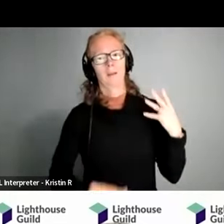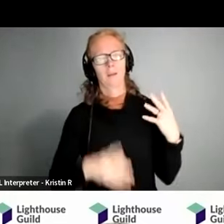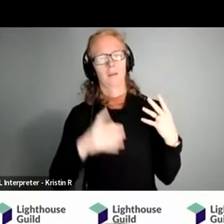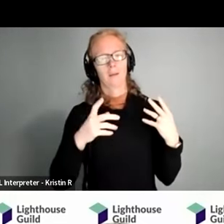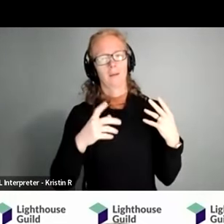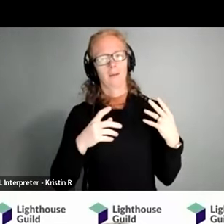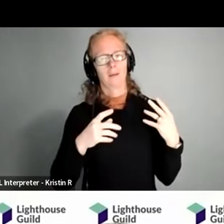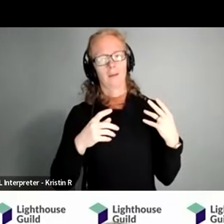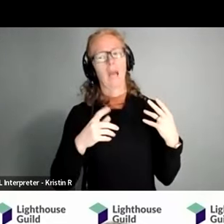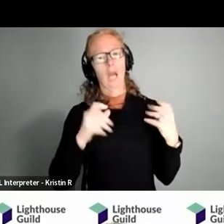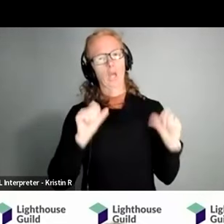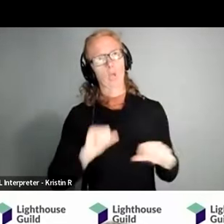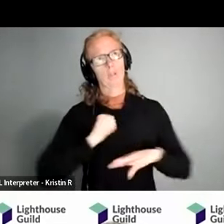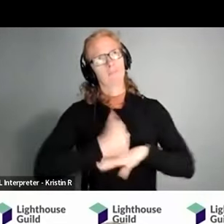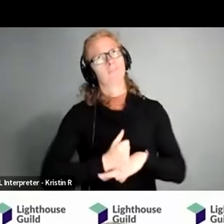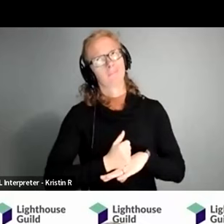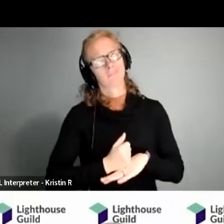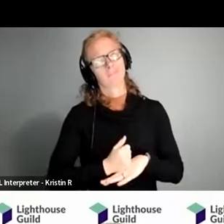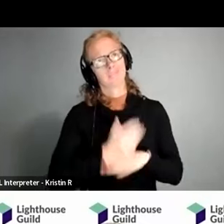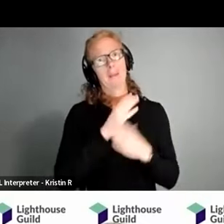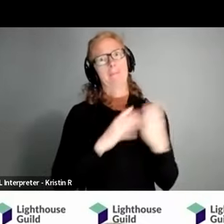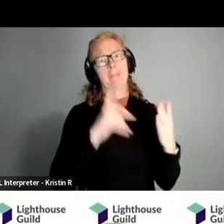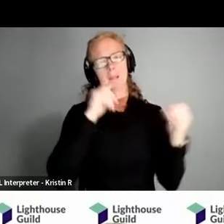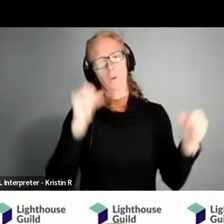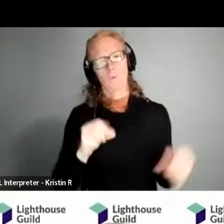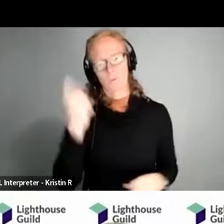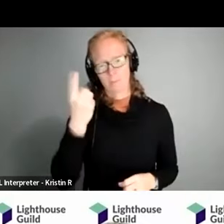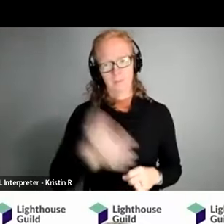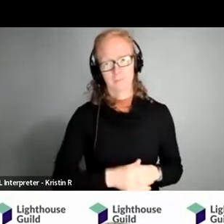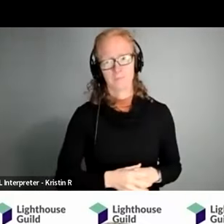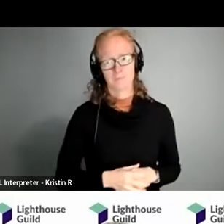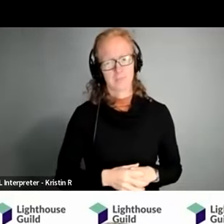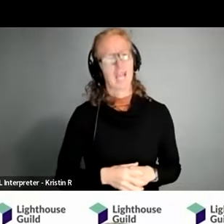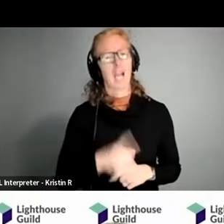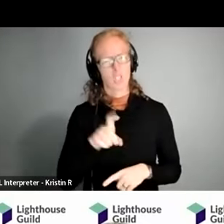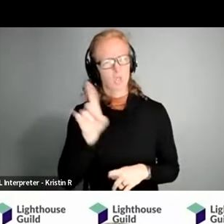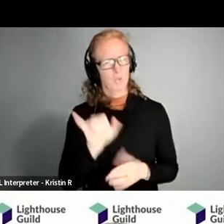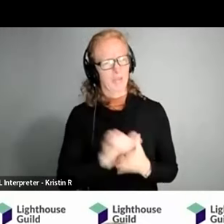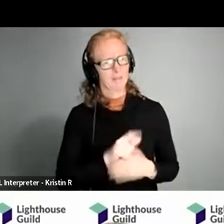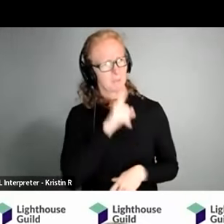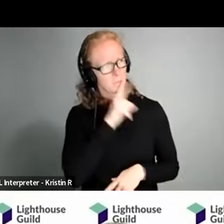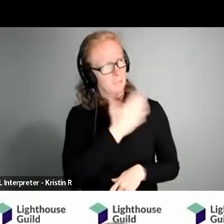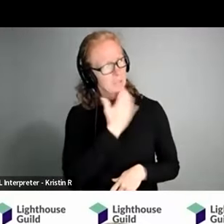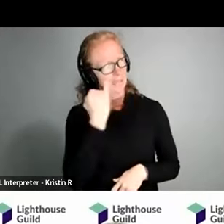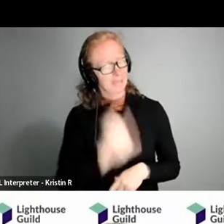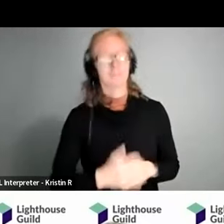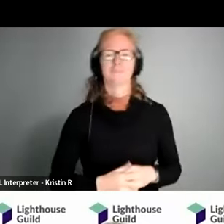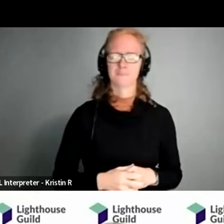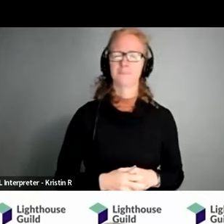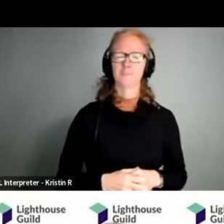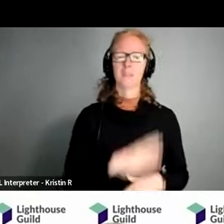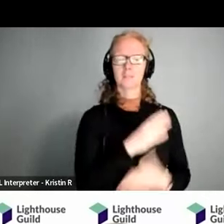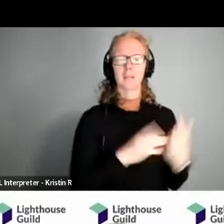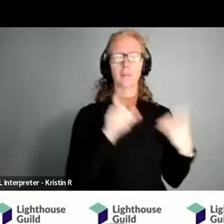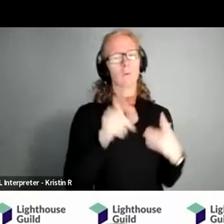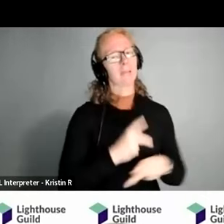some in a in a in a maybe a post or something maybe i should but do that that would be that would actually be helpful because some of them